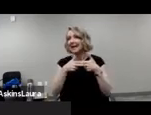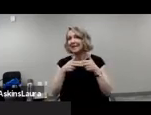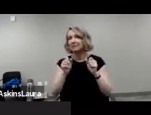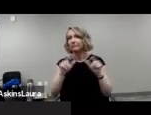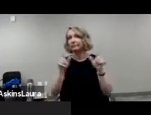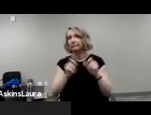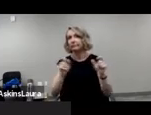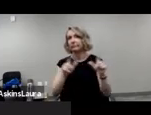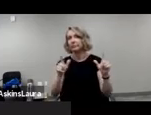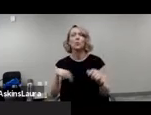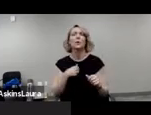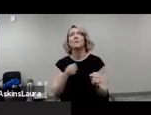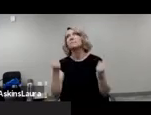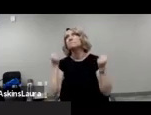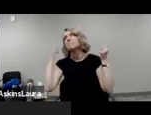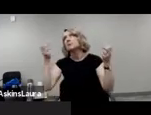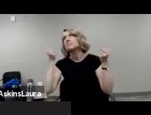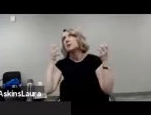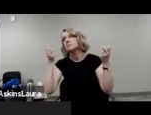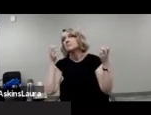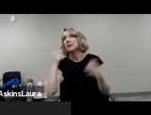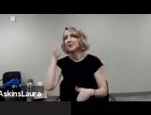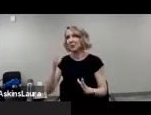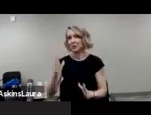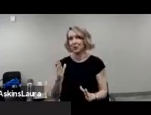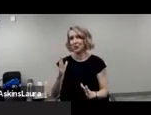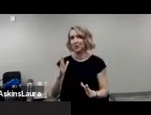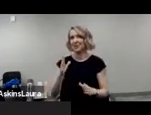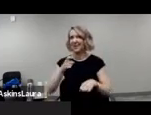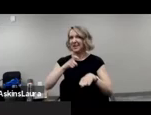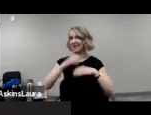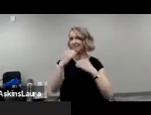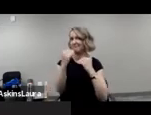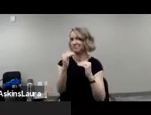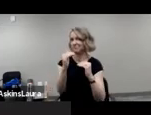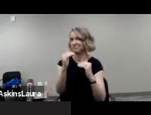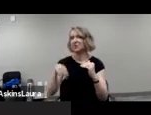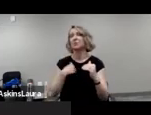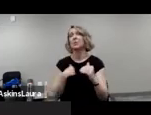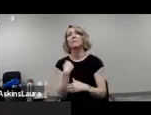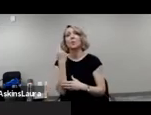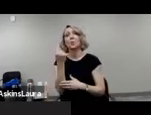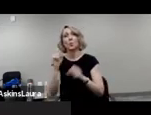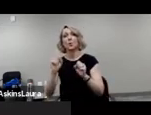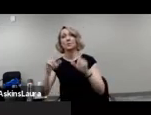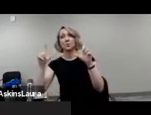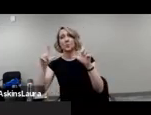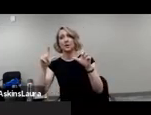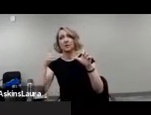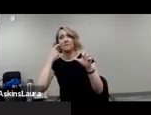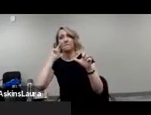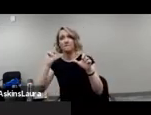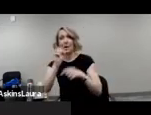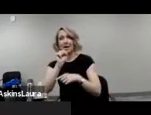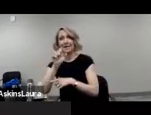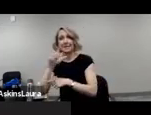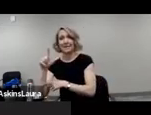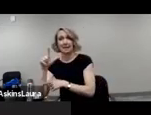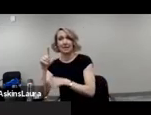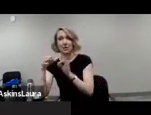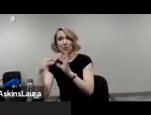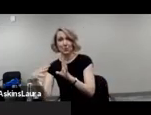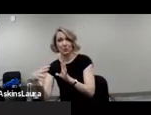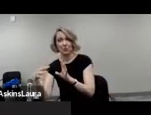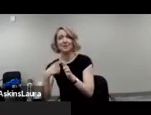speakers and we have a short amount of time. One screen is to be dedicated to the ASL interpreters, so the other one will be roving around